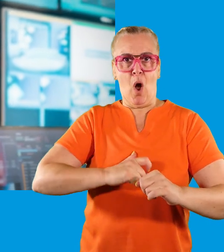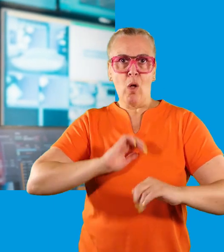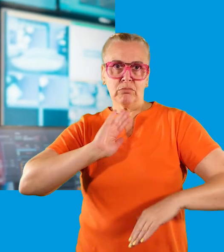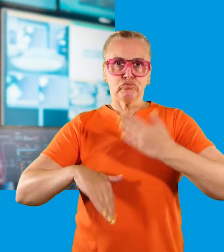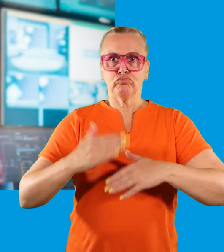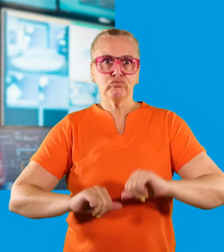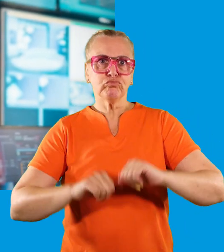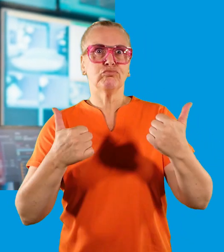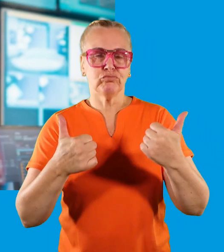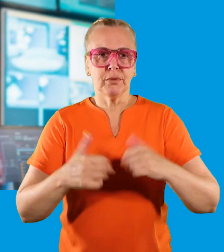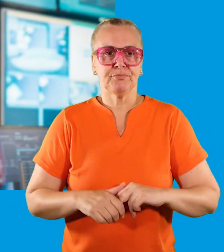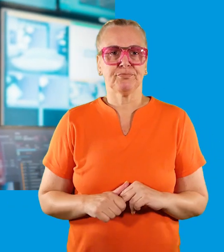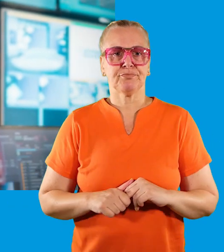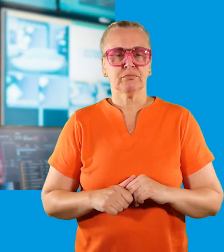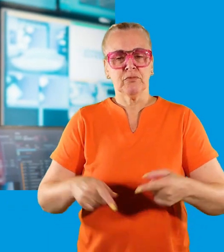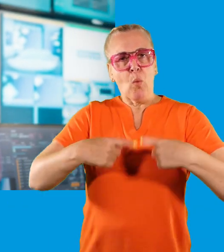role.